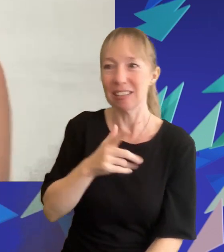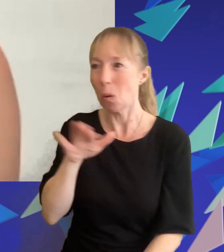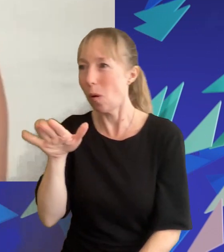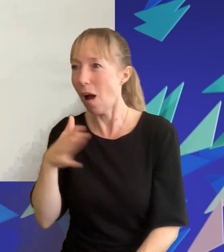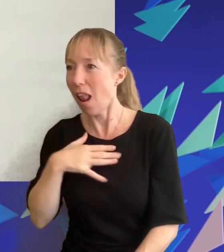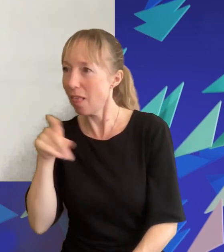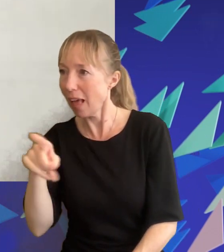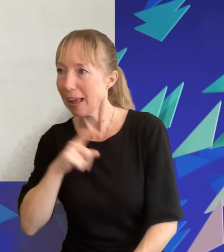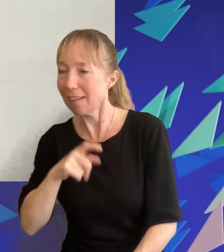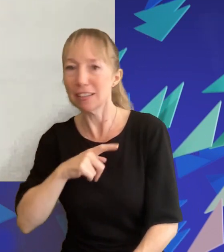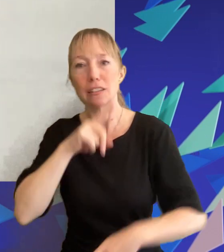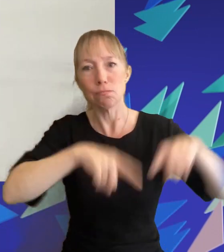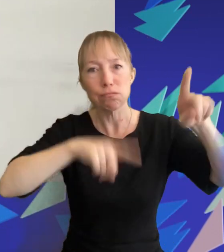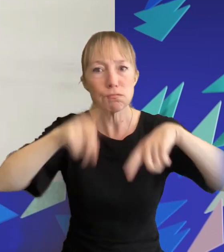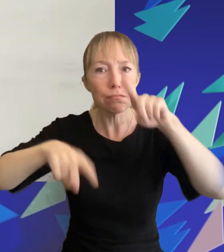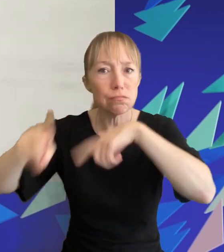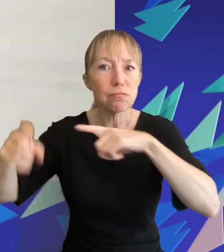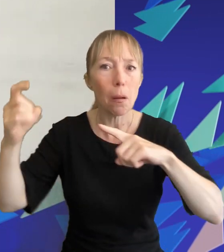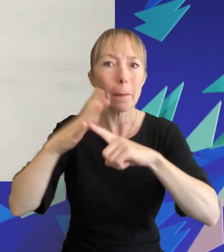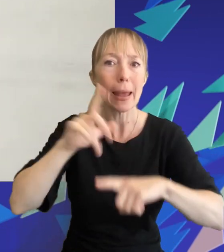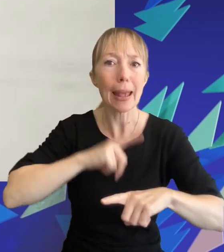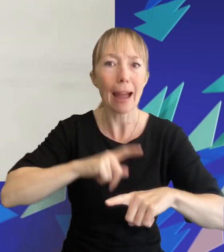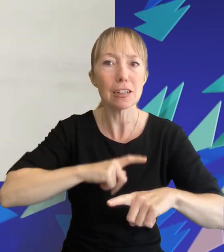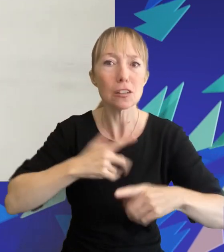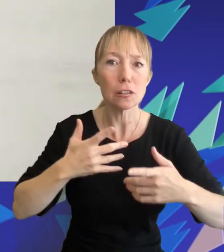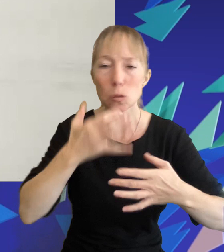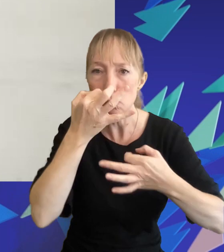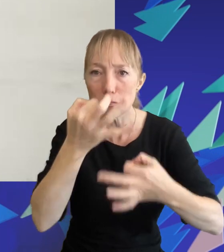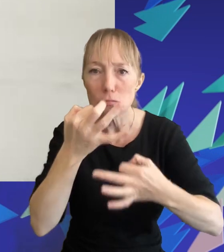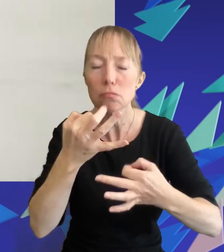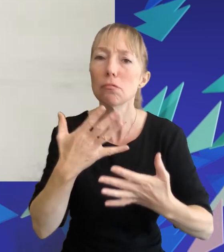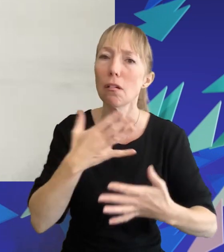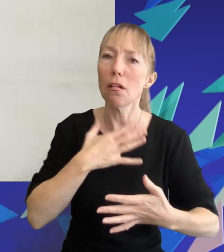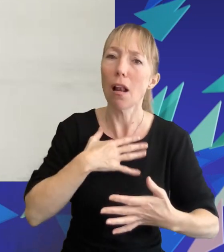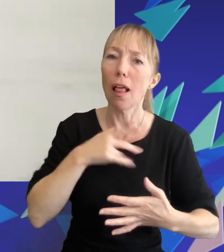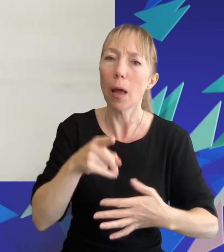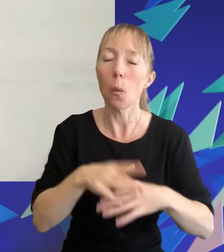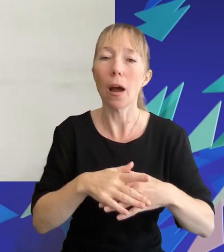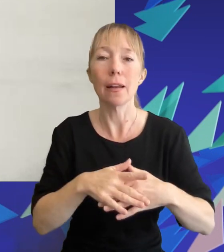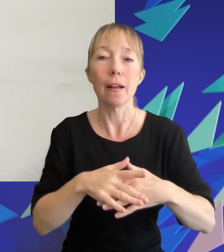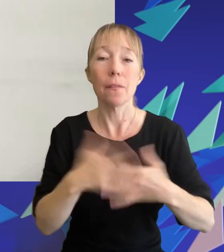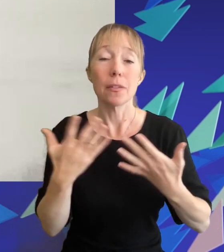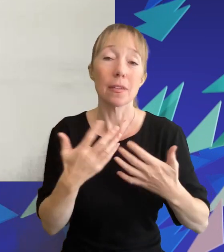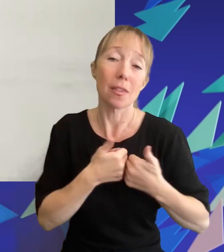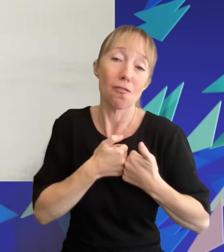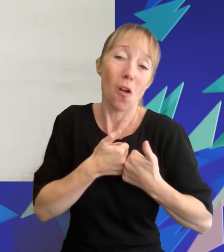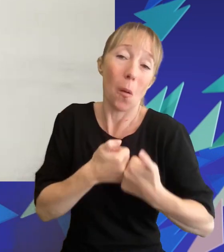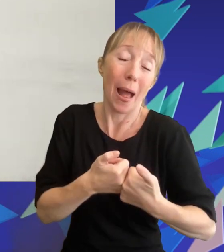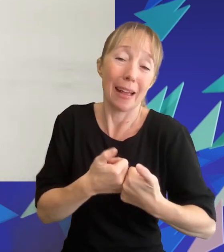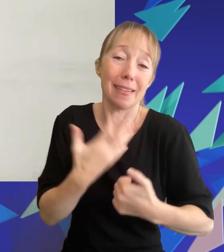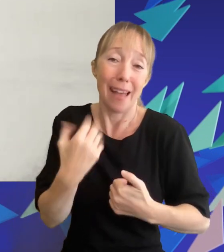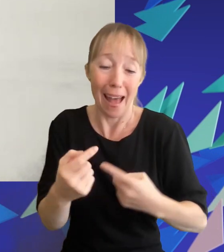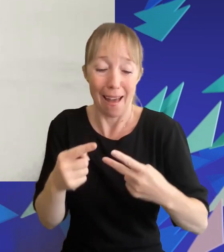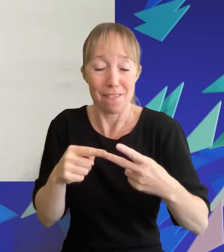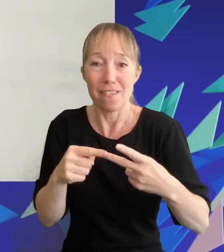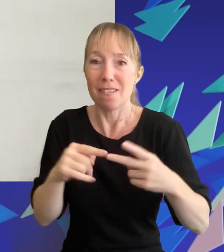um a lot of different main characters that you can become interested in and um it has the romance it has the